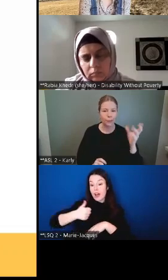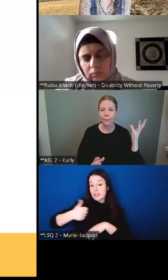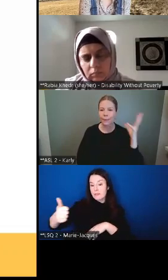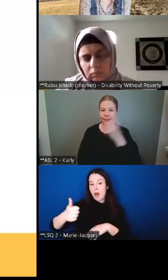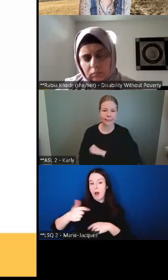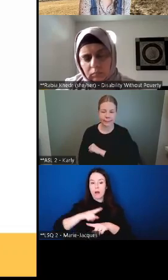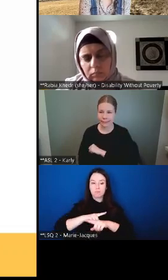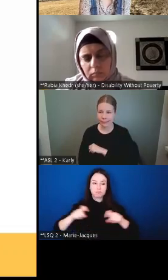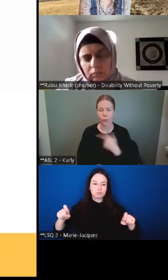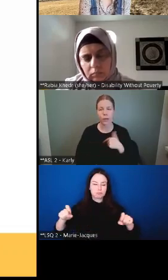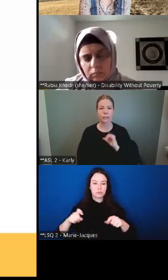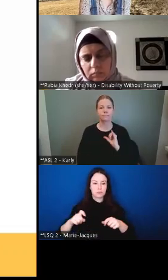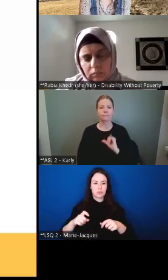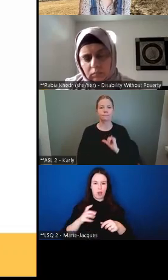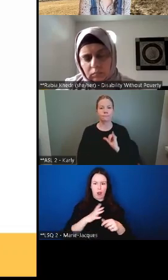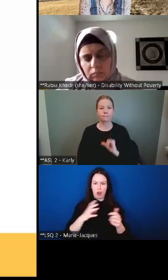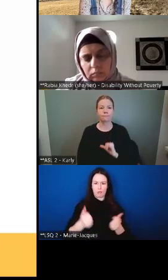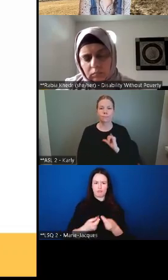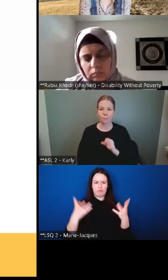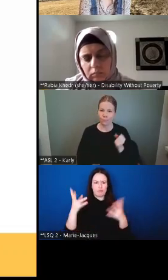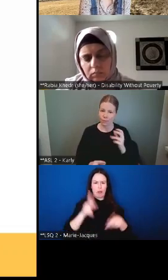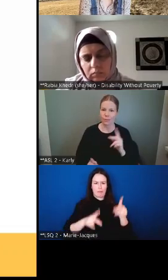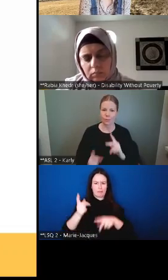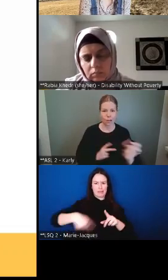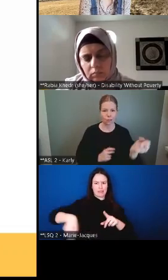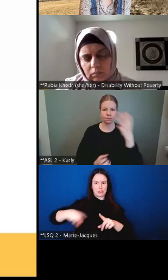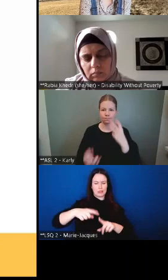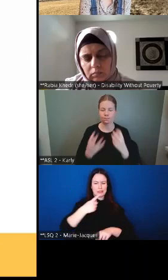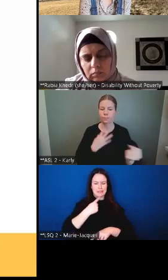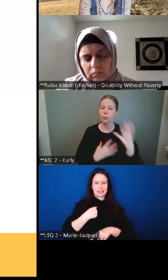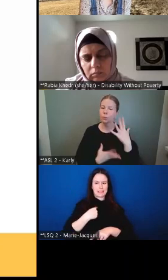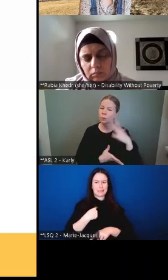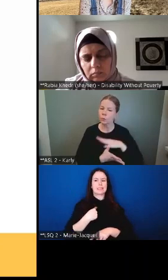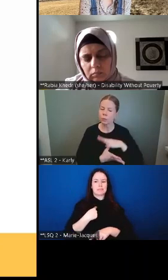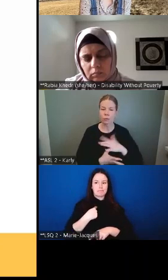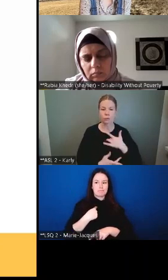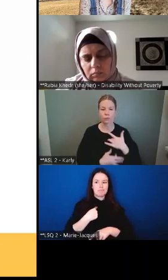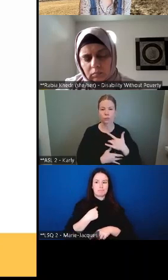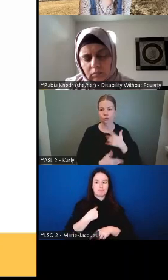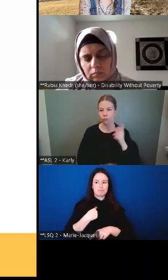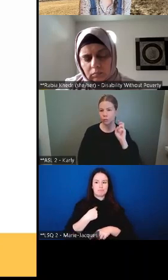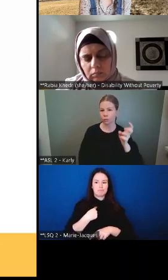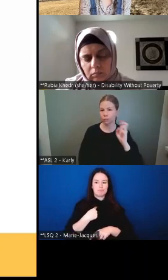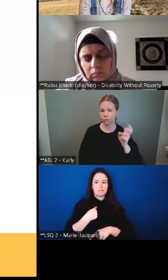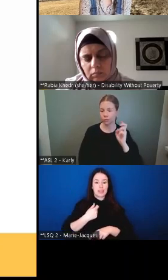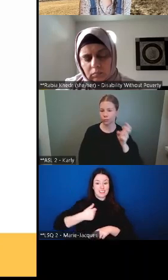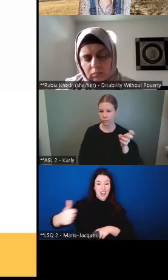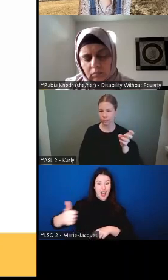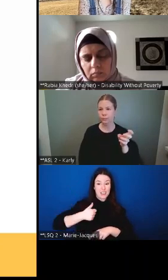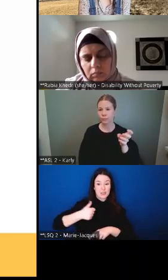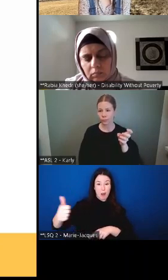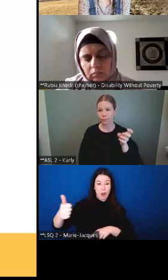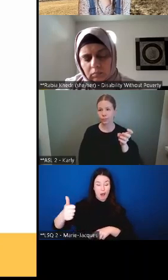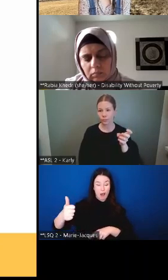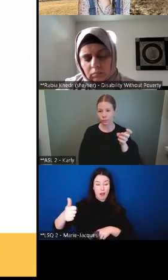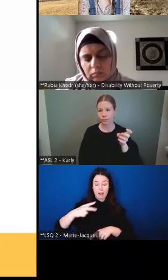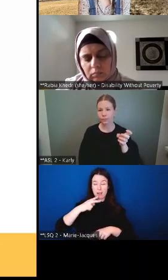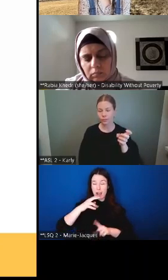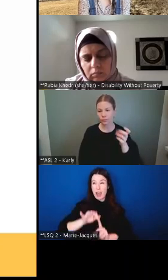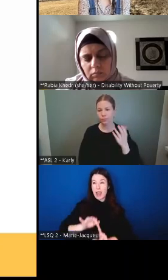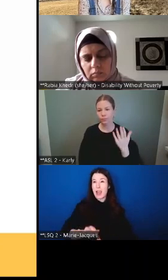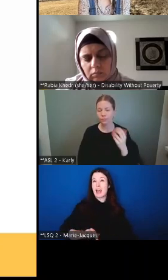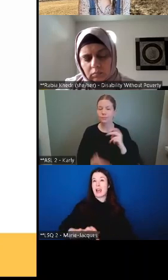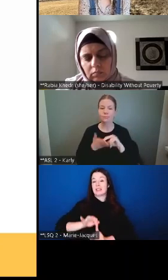transportation is such a critical issue for them whether it's the ability to simply access buying